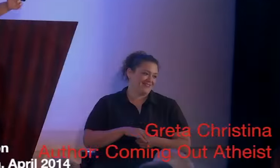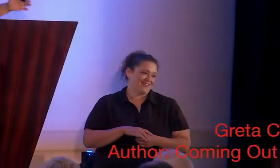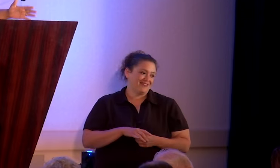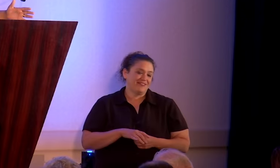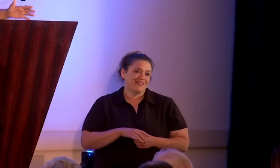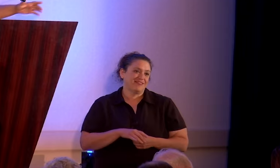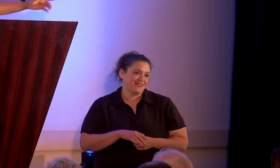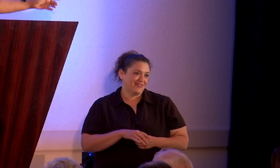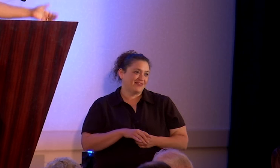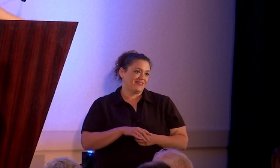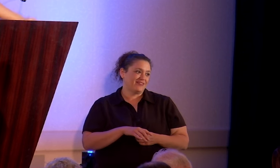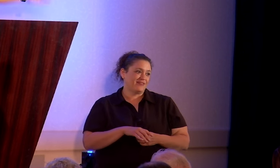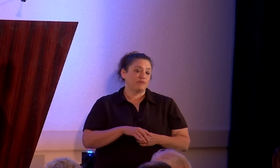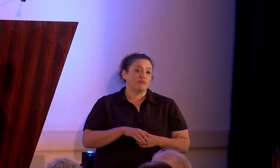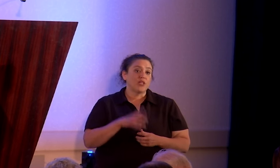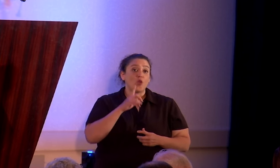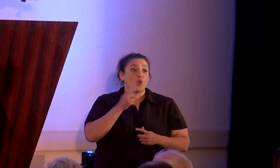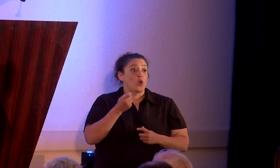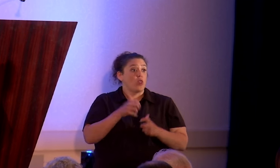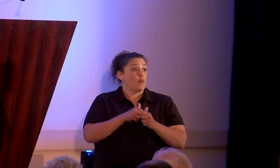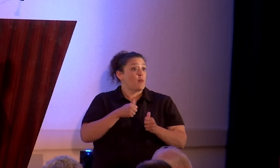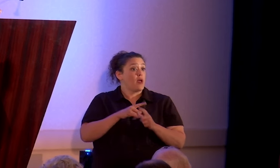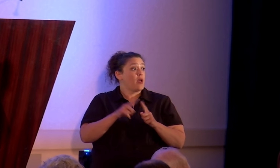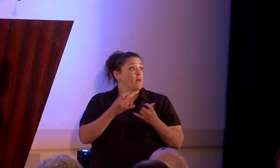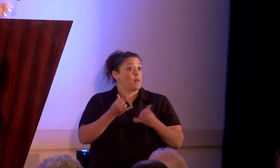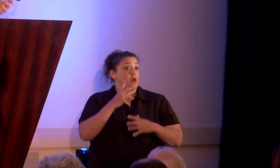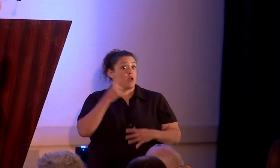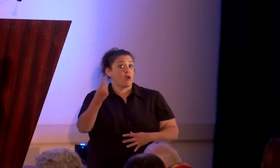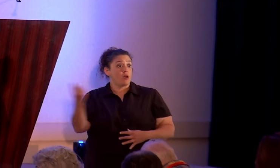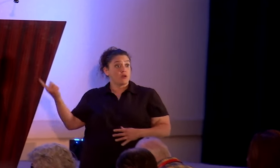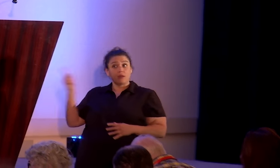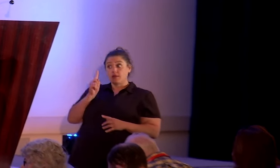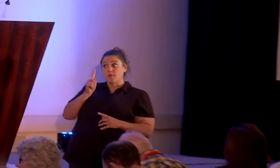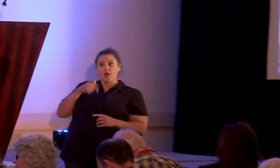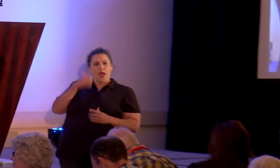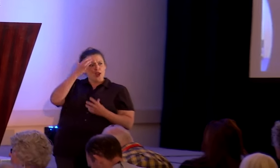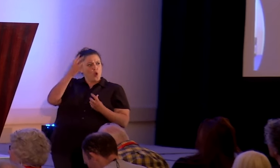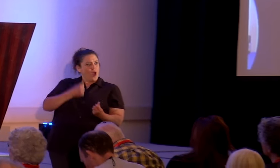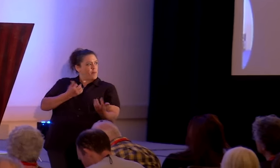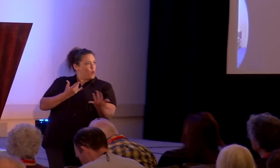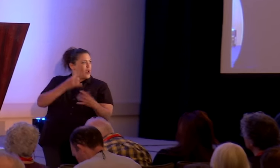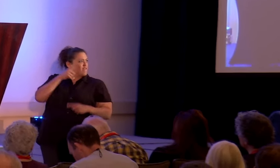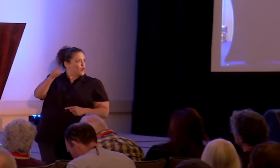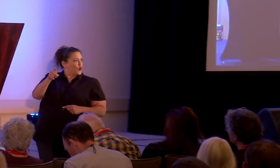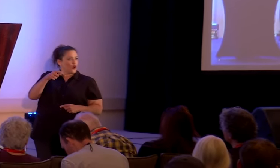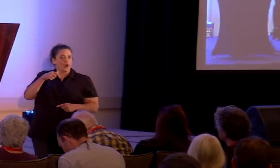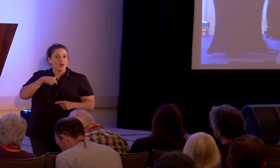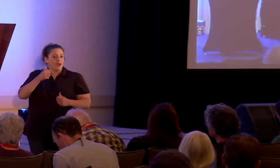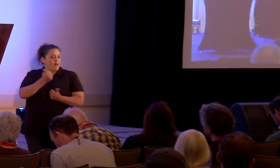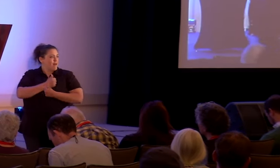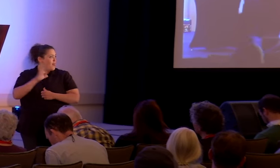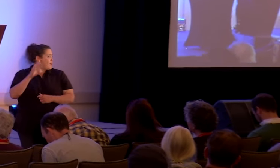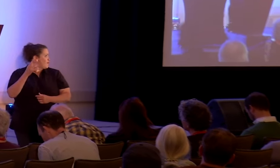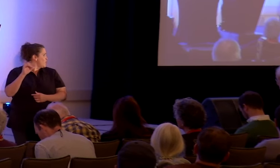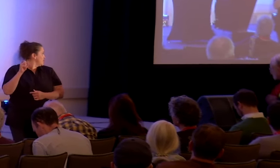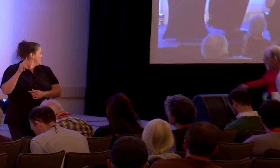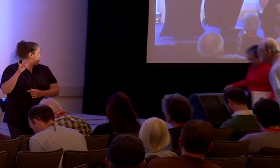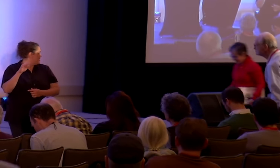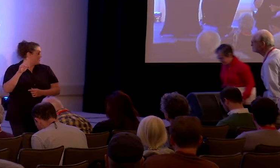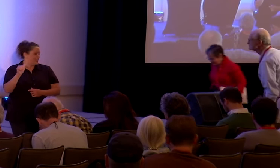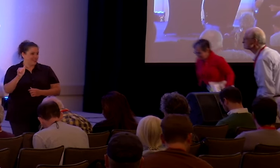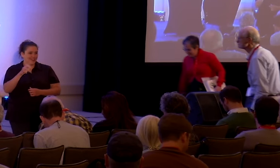We're a little behind, but coming up now, I know I've been waiting for her. I love Greta Christina, author,